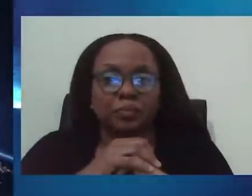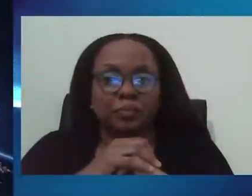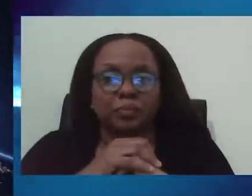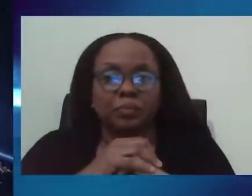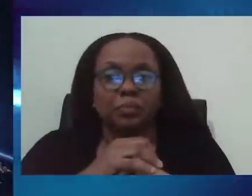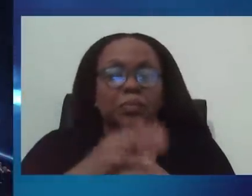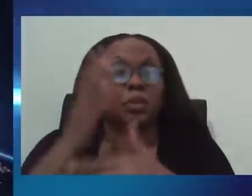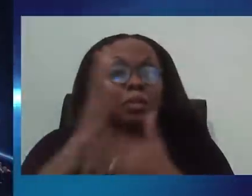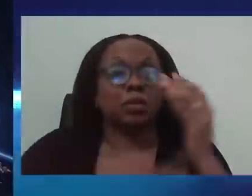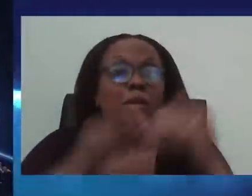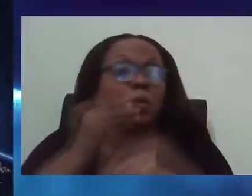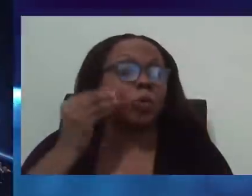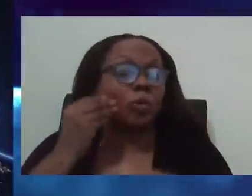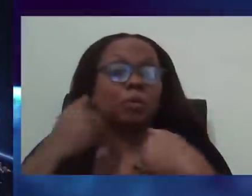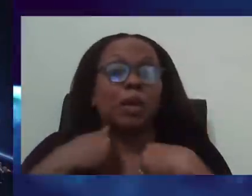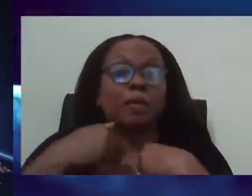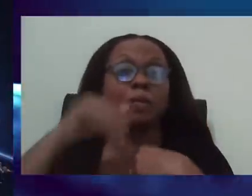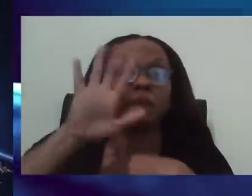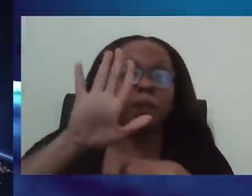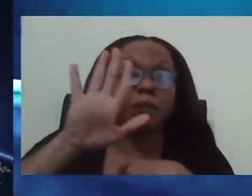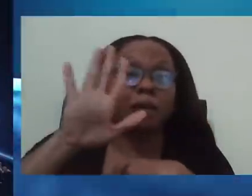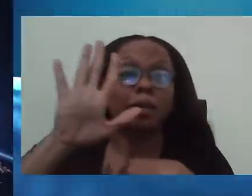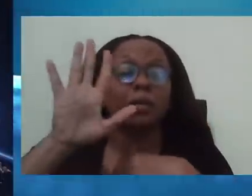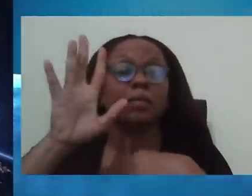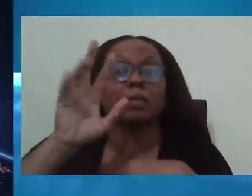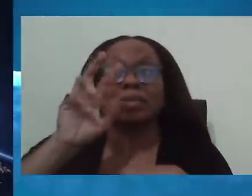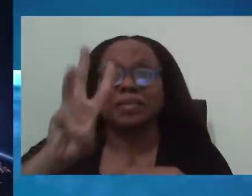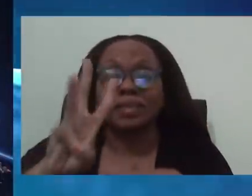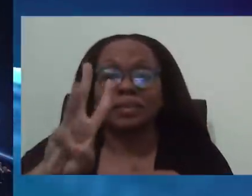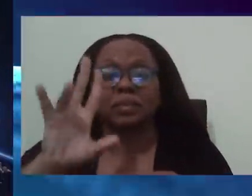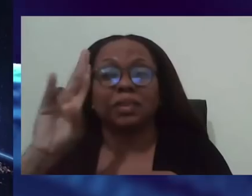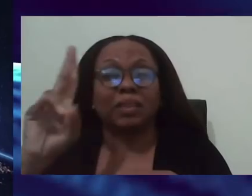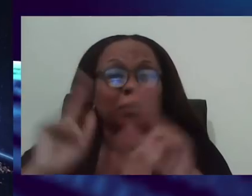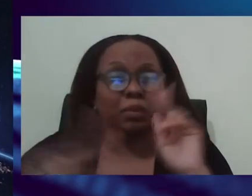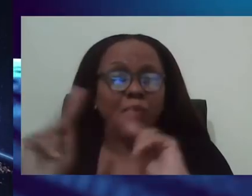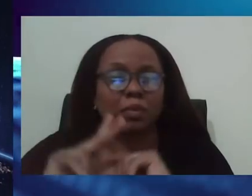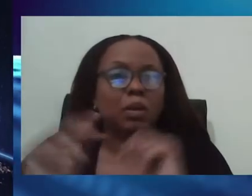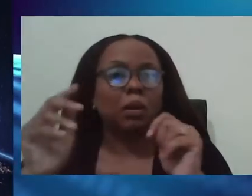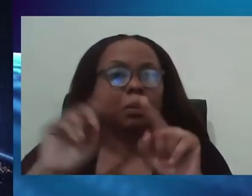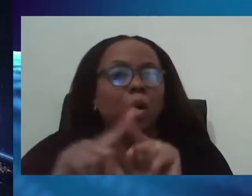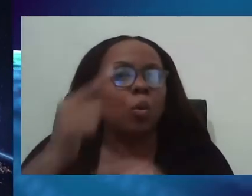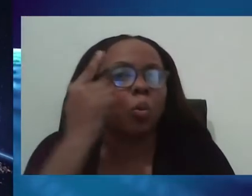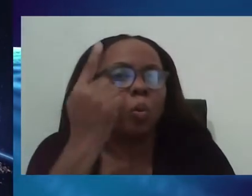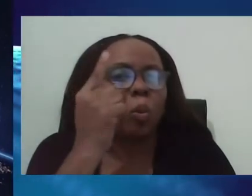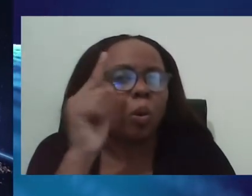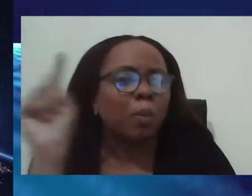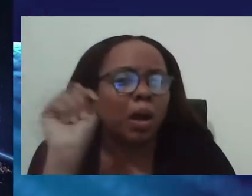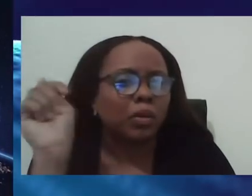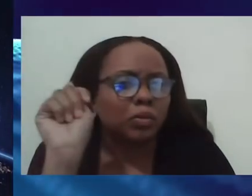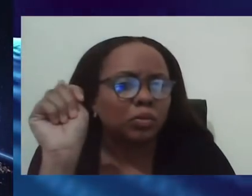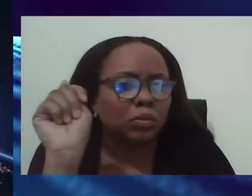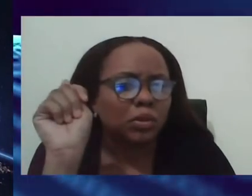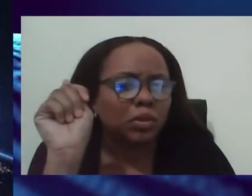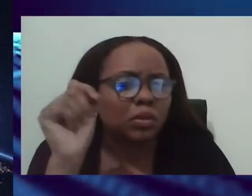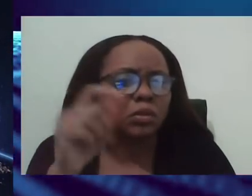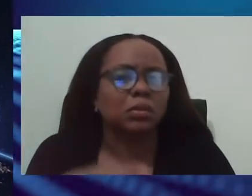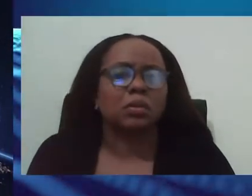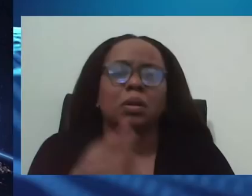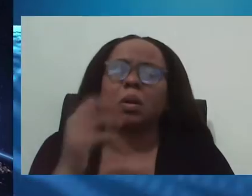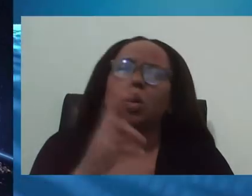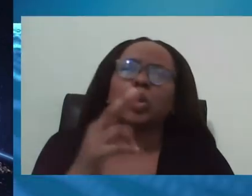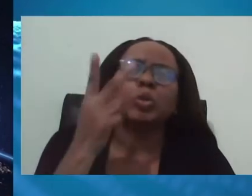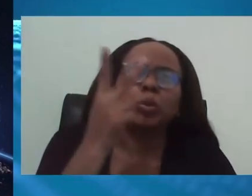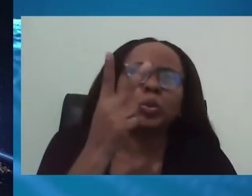six, seven persons, one bathroom. Okay. Now in a situation like that, and let's say two, three bedrooms in a